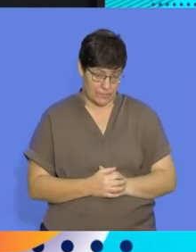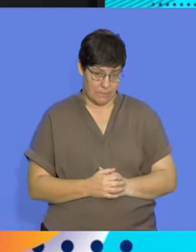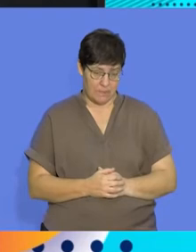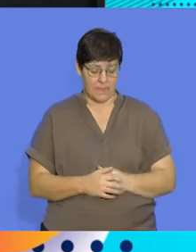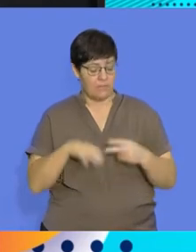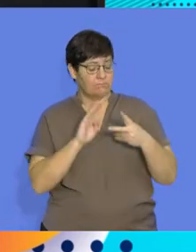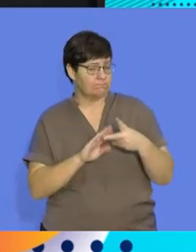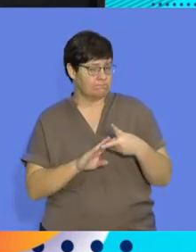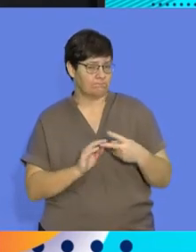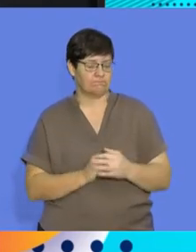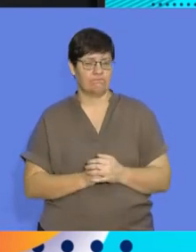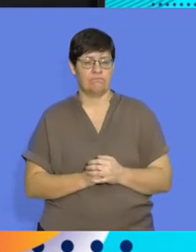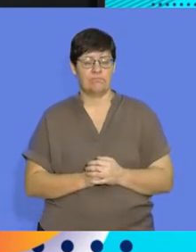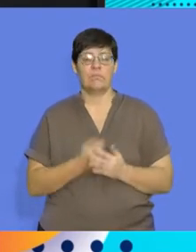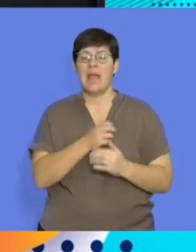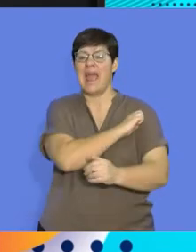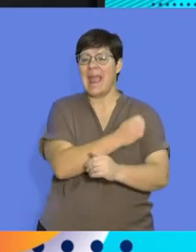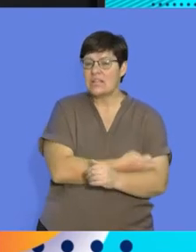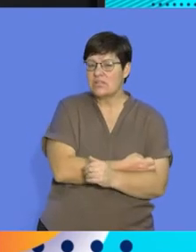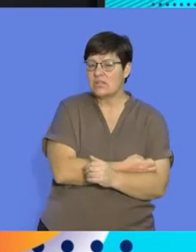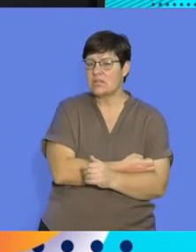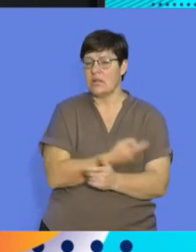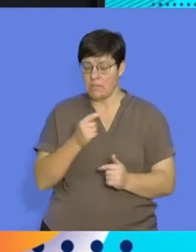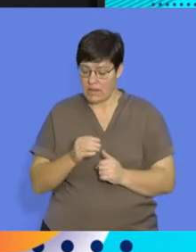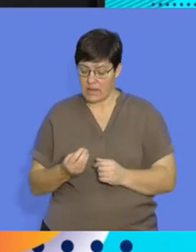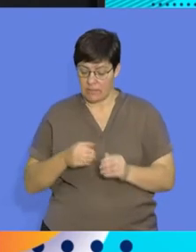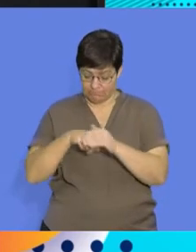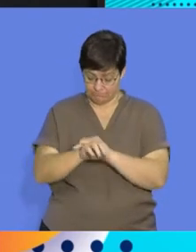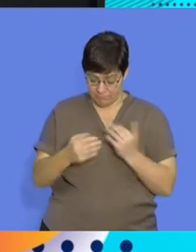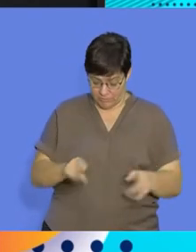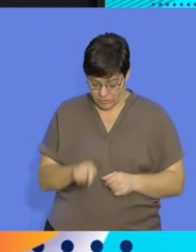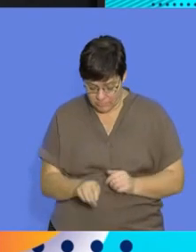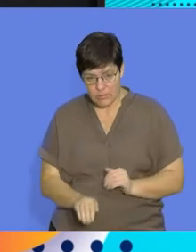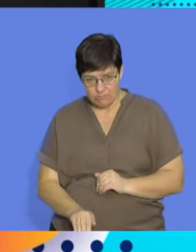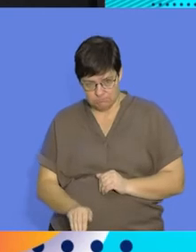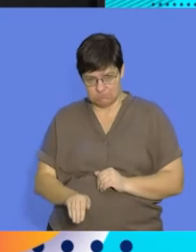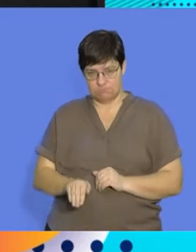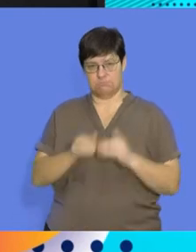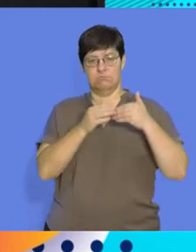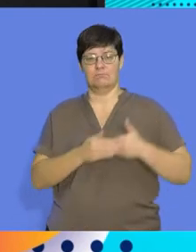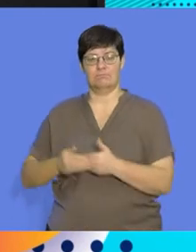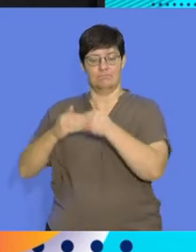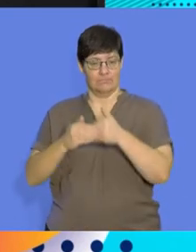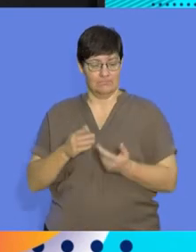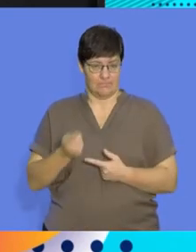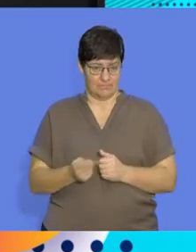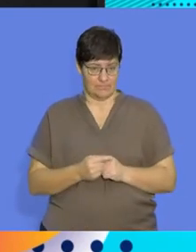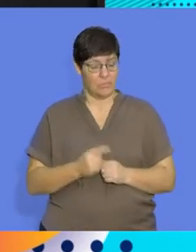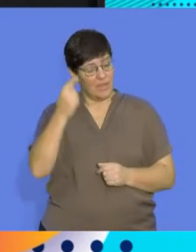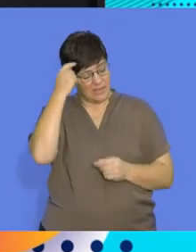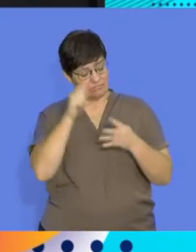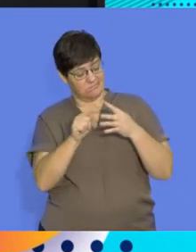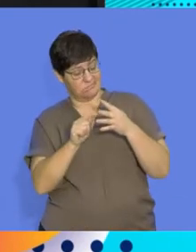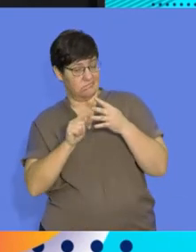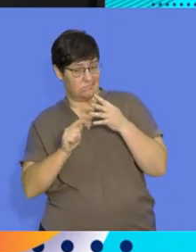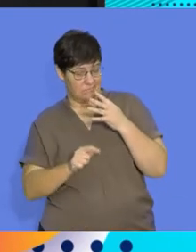Another aspect is the amount of energy that is spent on raising the young. So let's consider all of those factors when we consider the